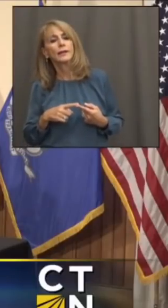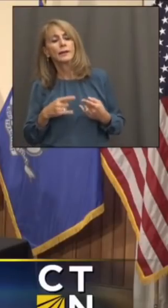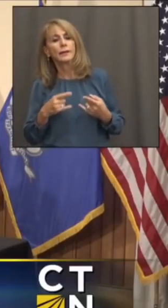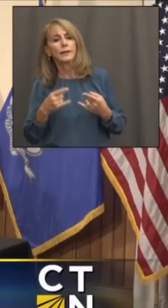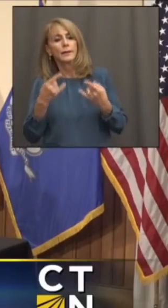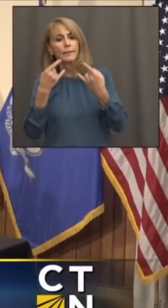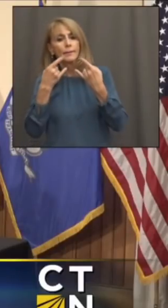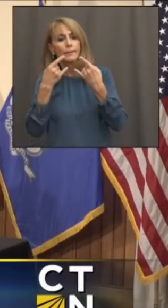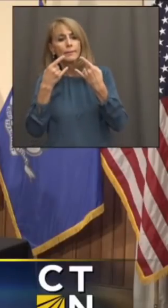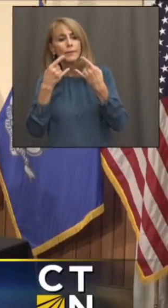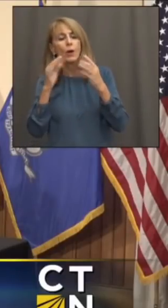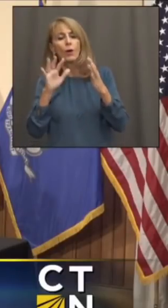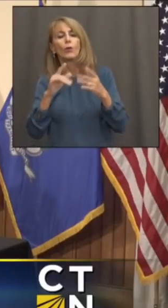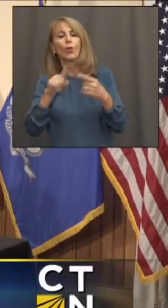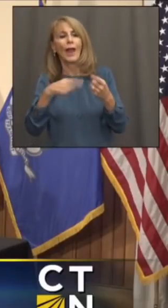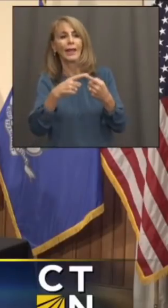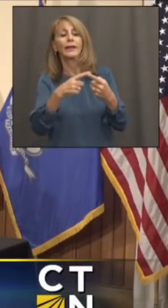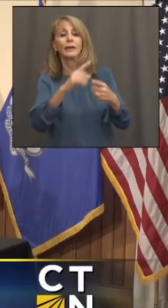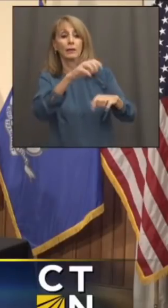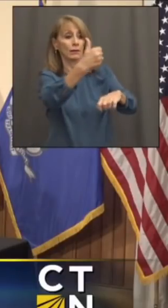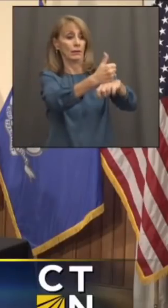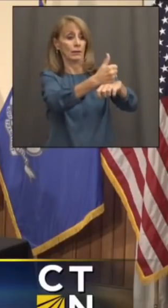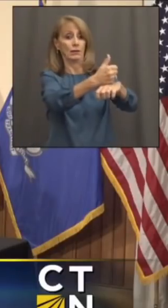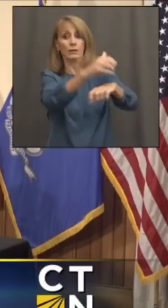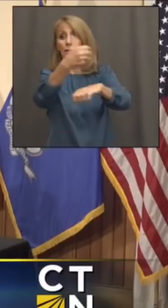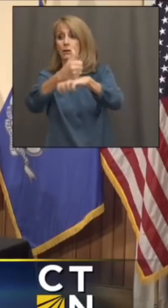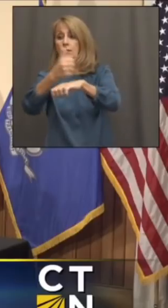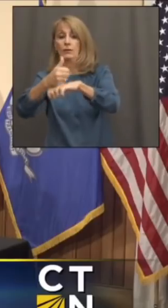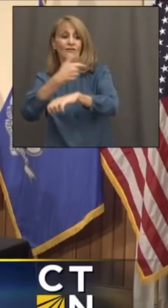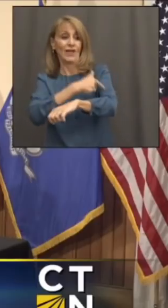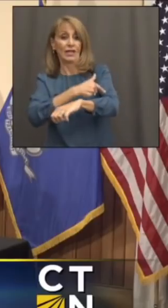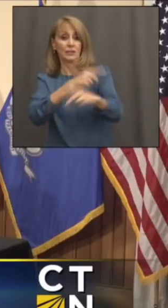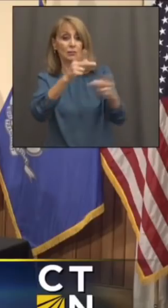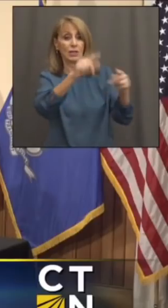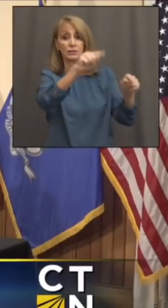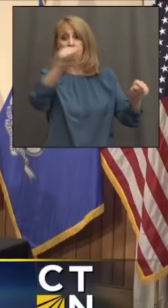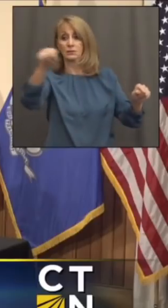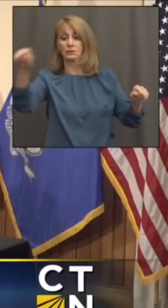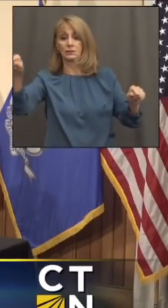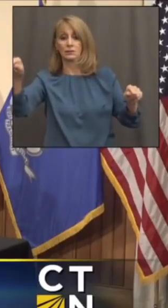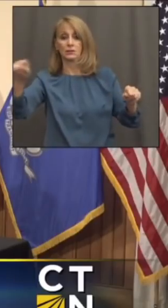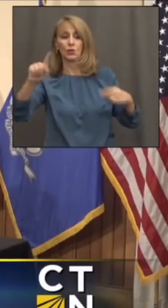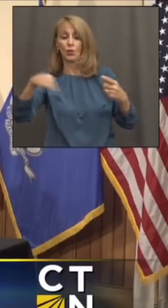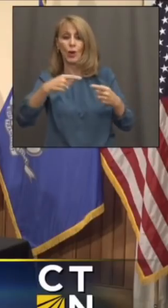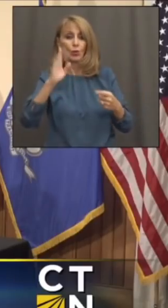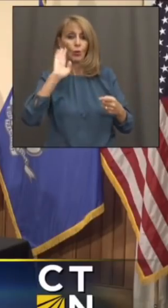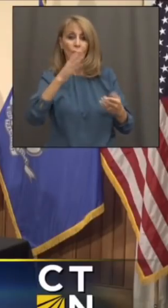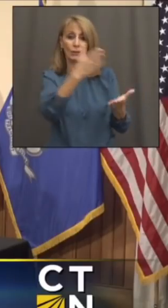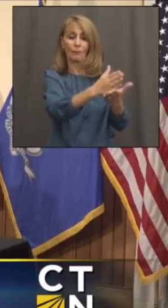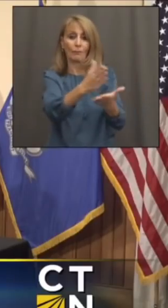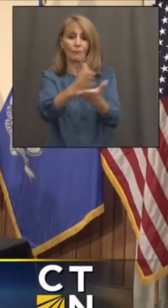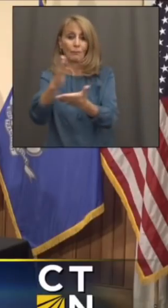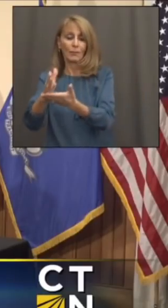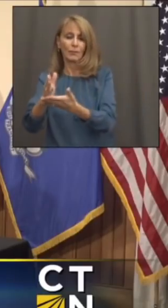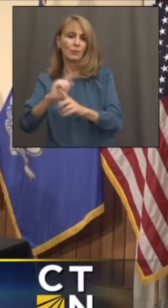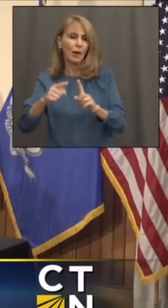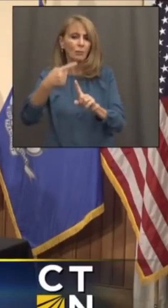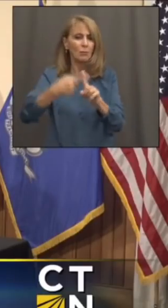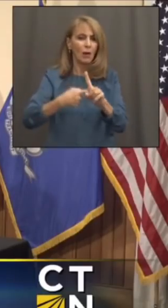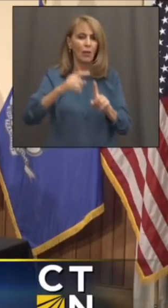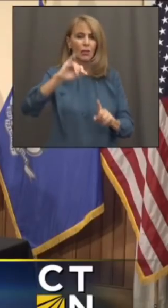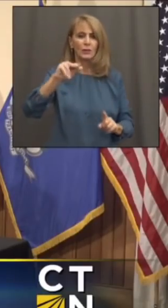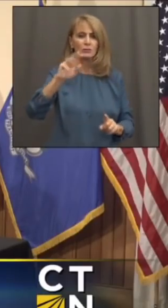mass testing sites, that there is no definitive date when you're going to be rolling back. But I guess in June, do you